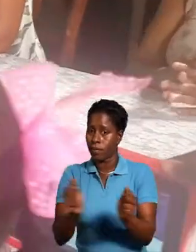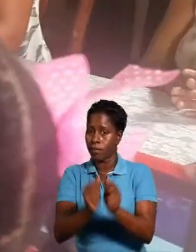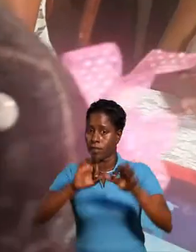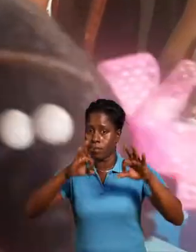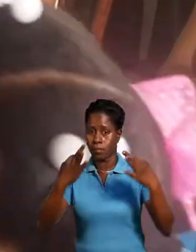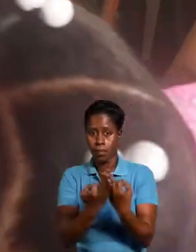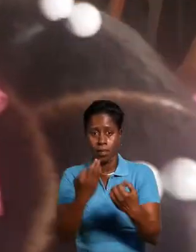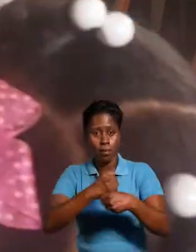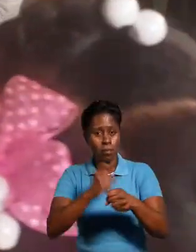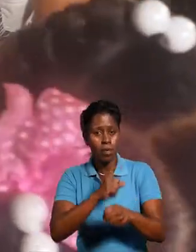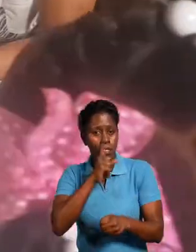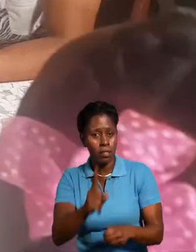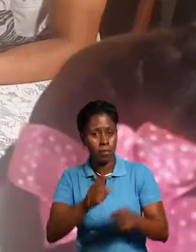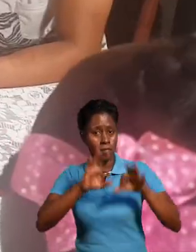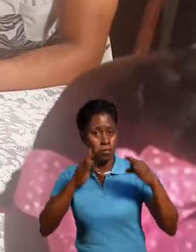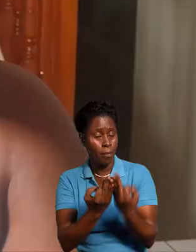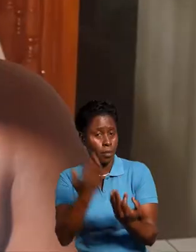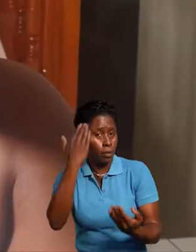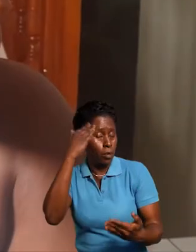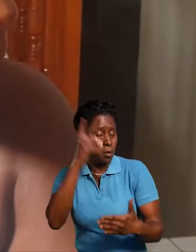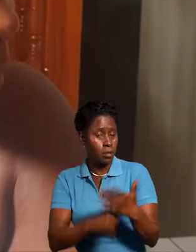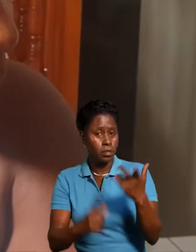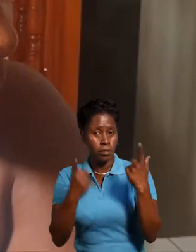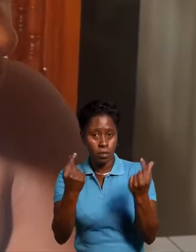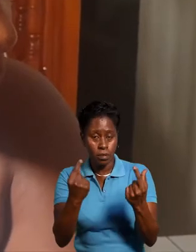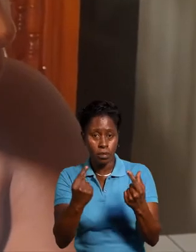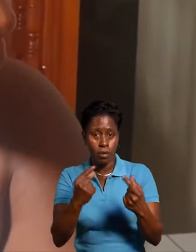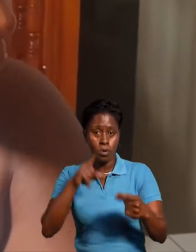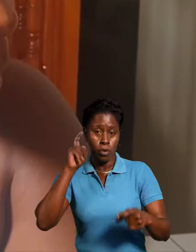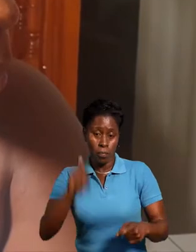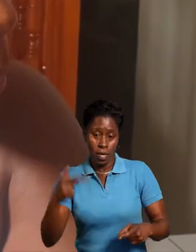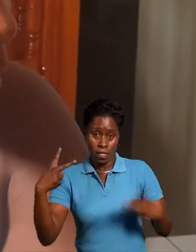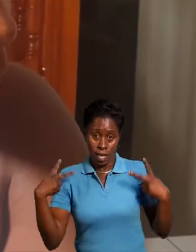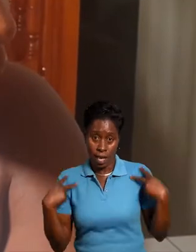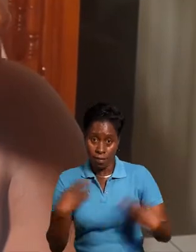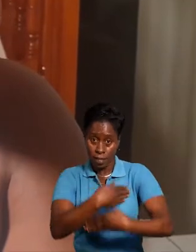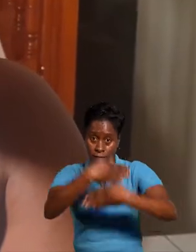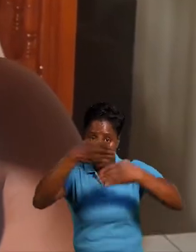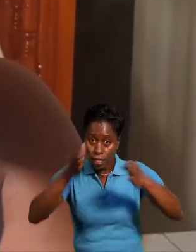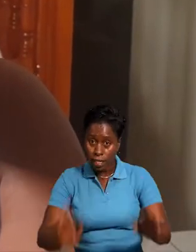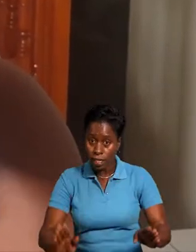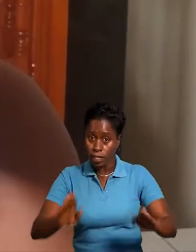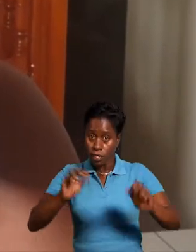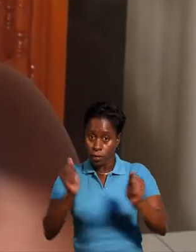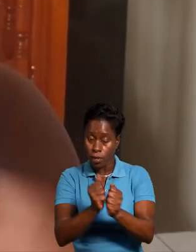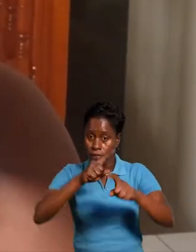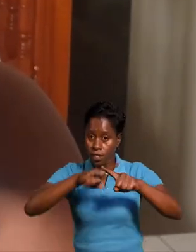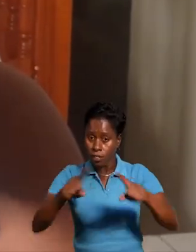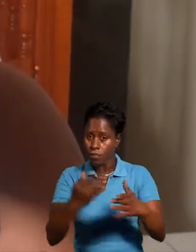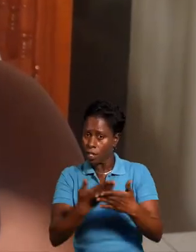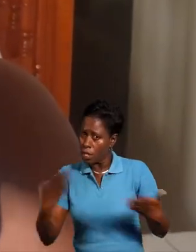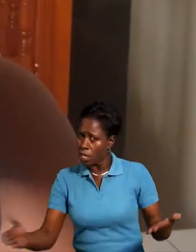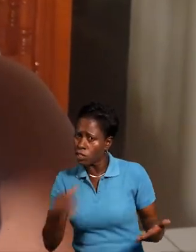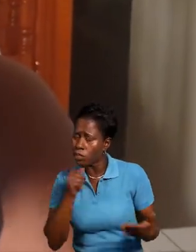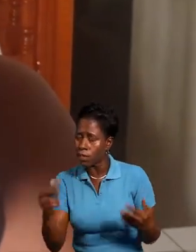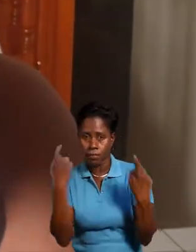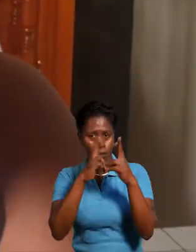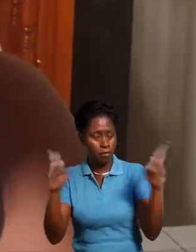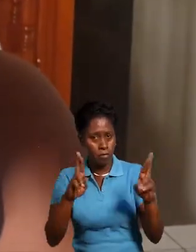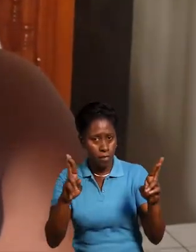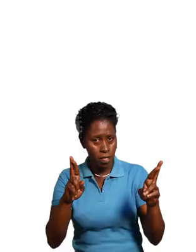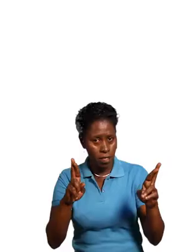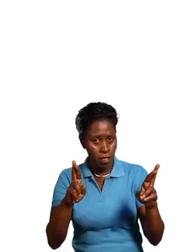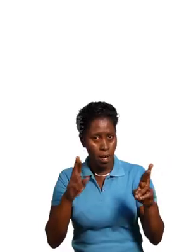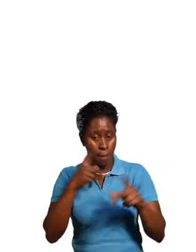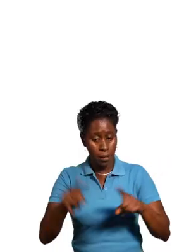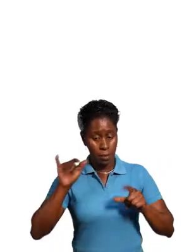ensure that everyone knows their role. Okay everyone, let's go over our family disaster plan from last